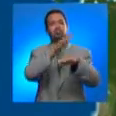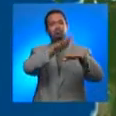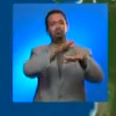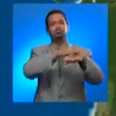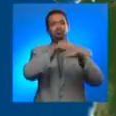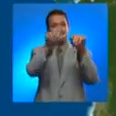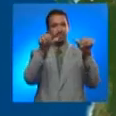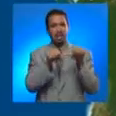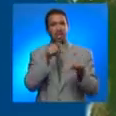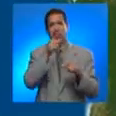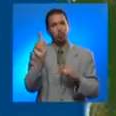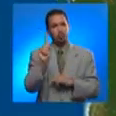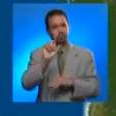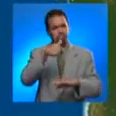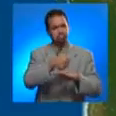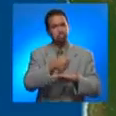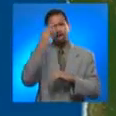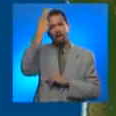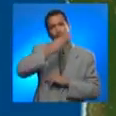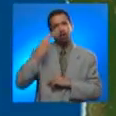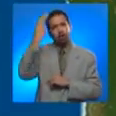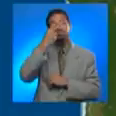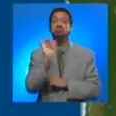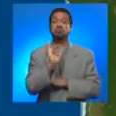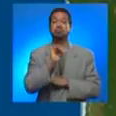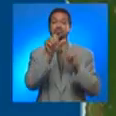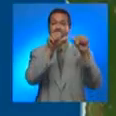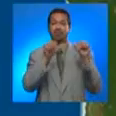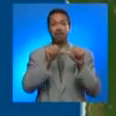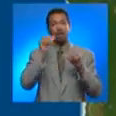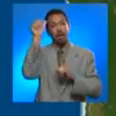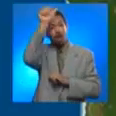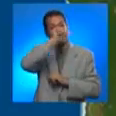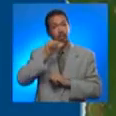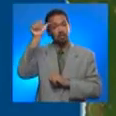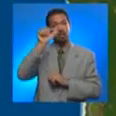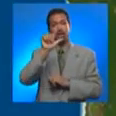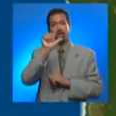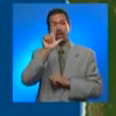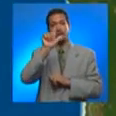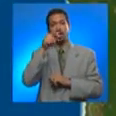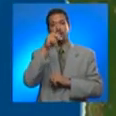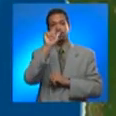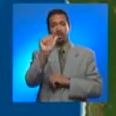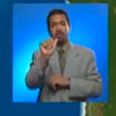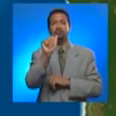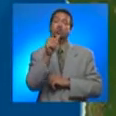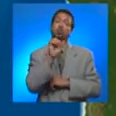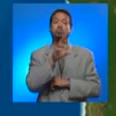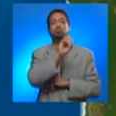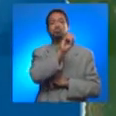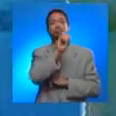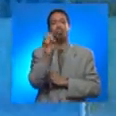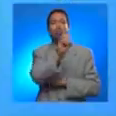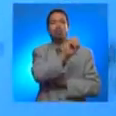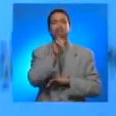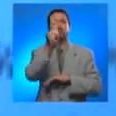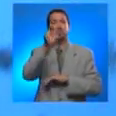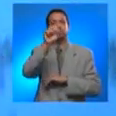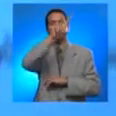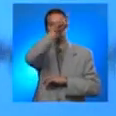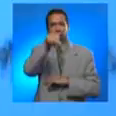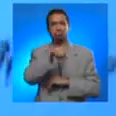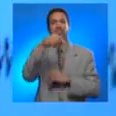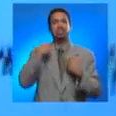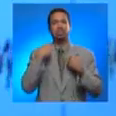and the West Coast Alaska Tsunami Warning Center have been established. These centers use data obtained from a worldwide